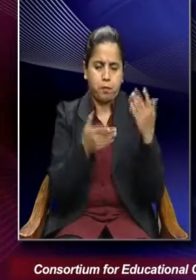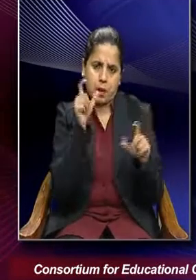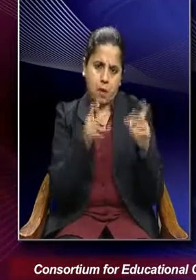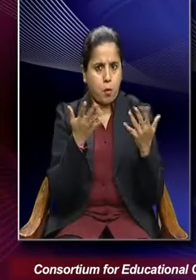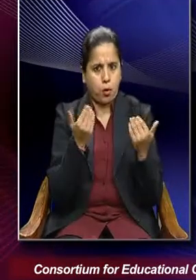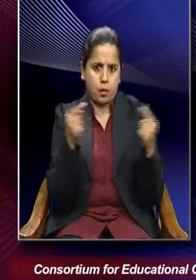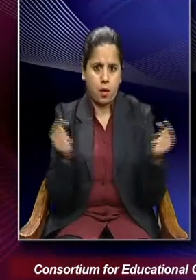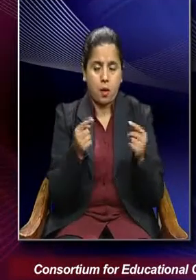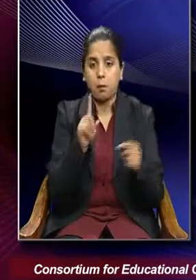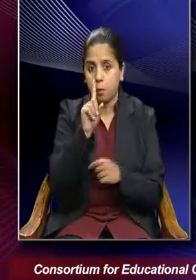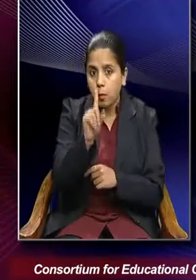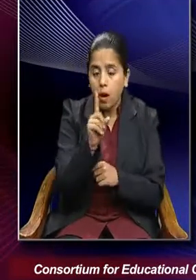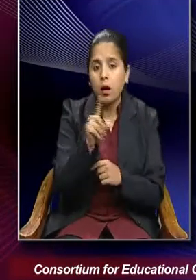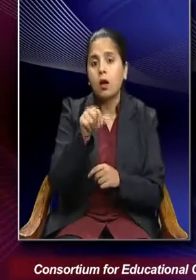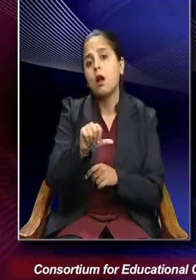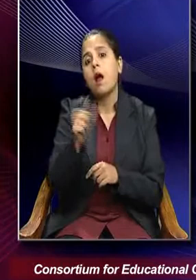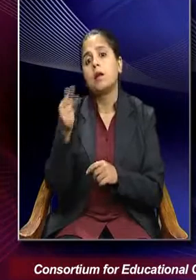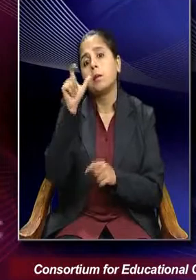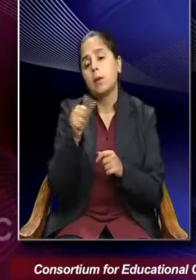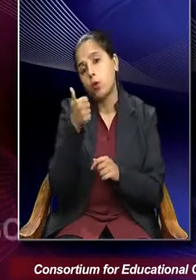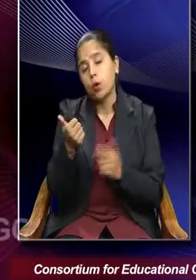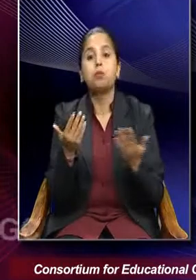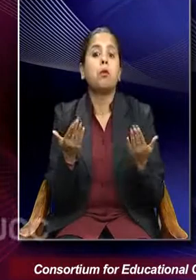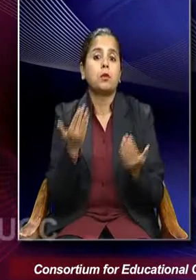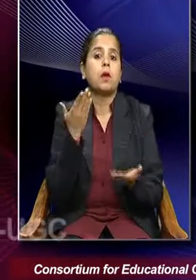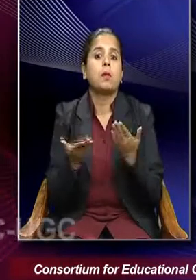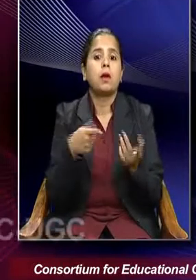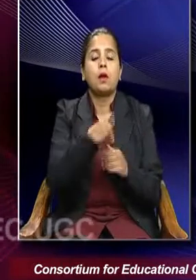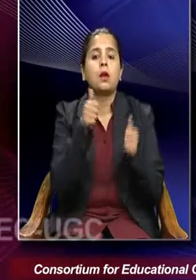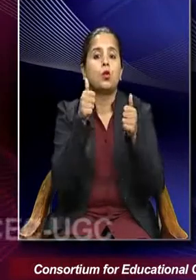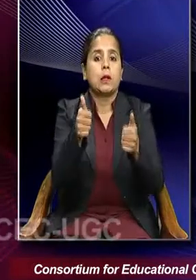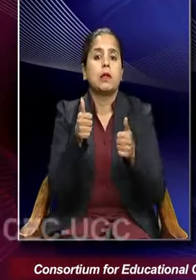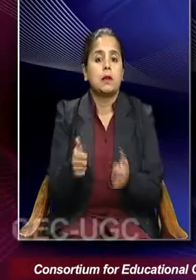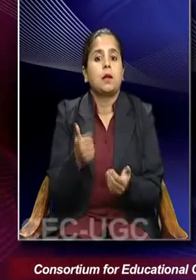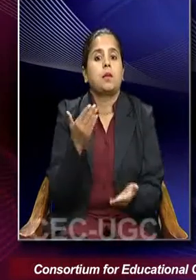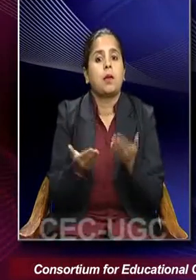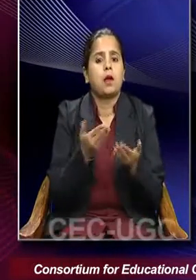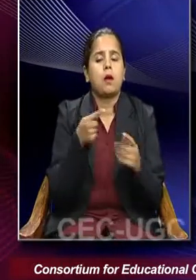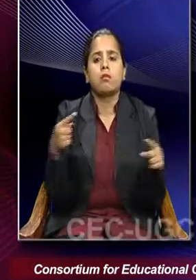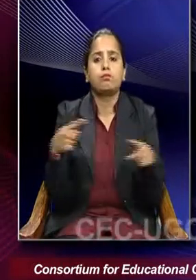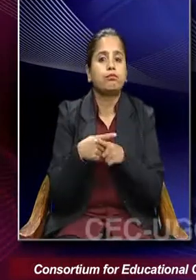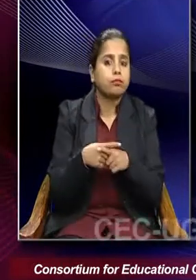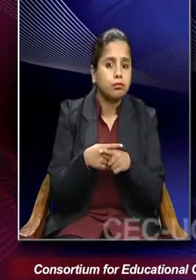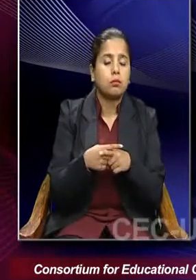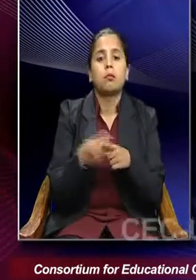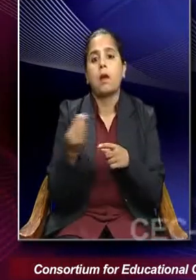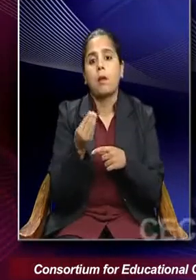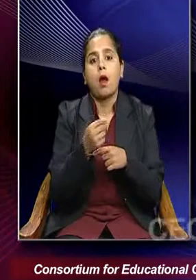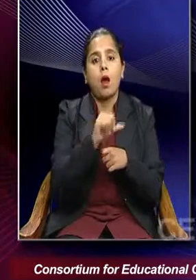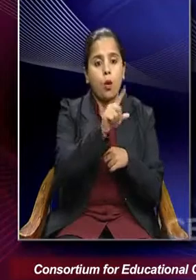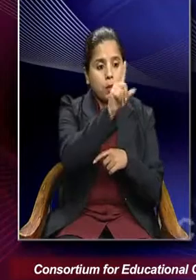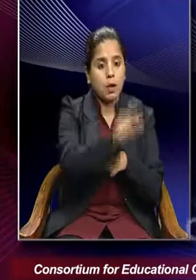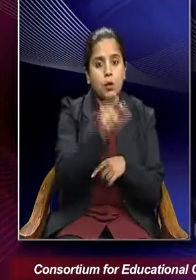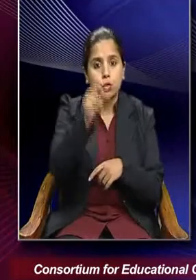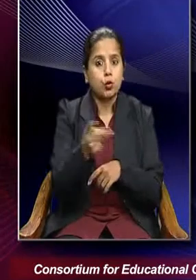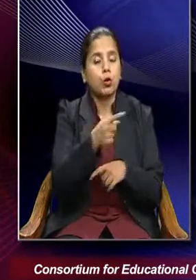Yet others would think that it is a result of conflict between individuals.